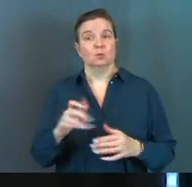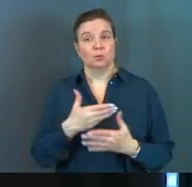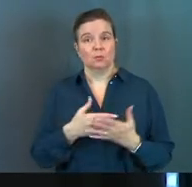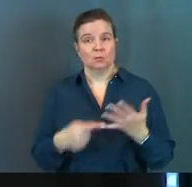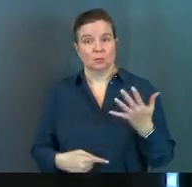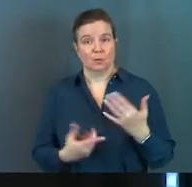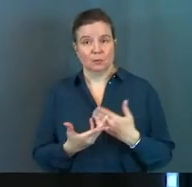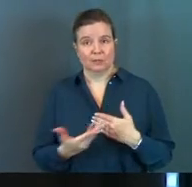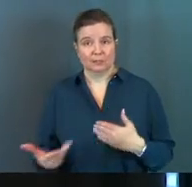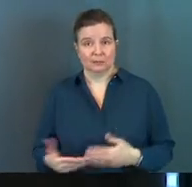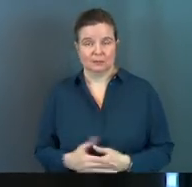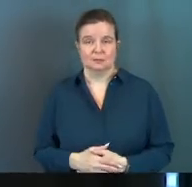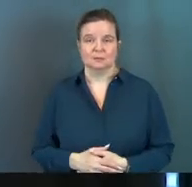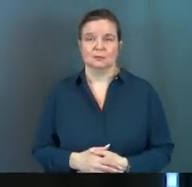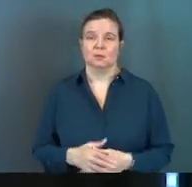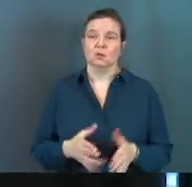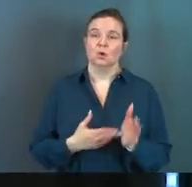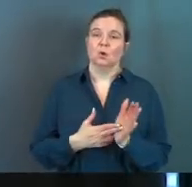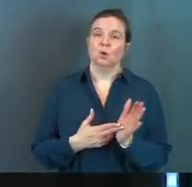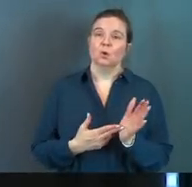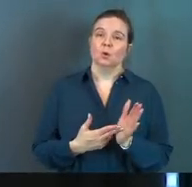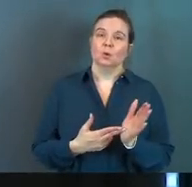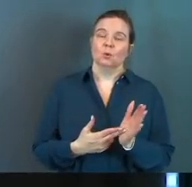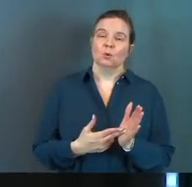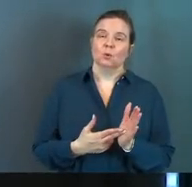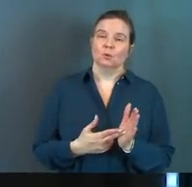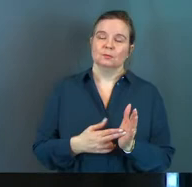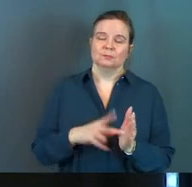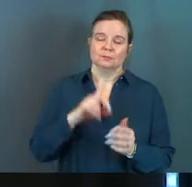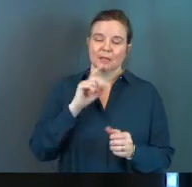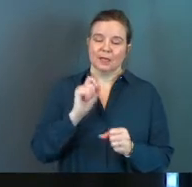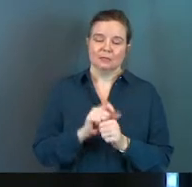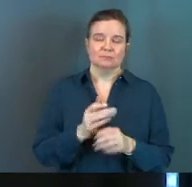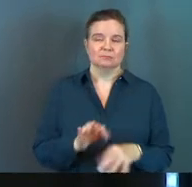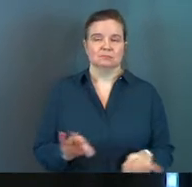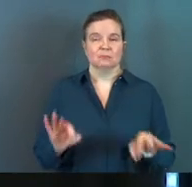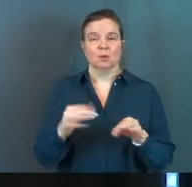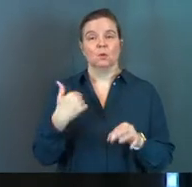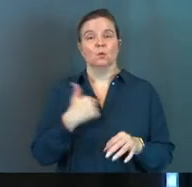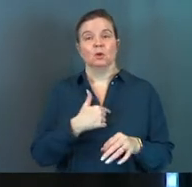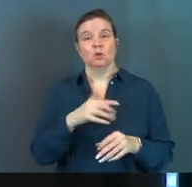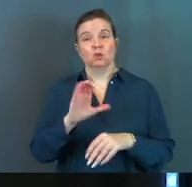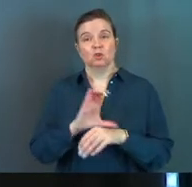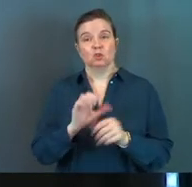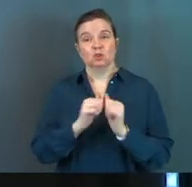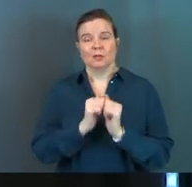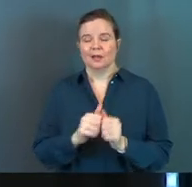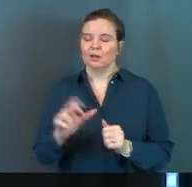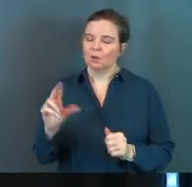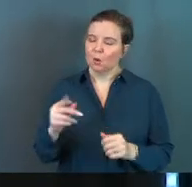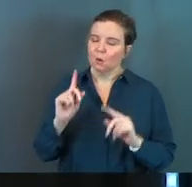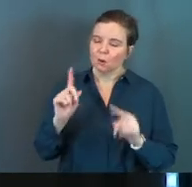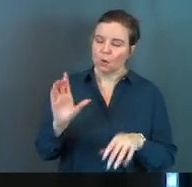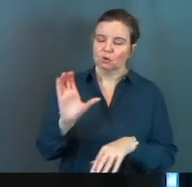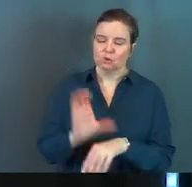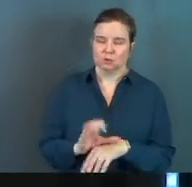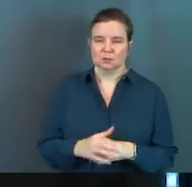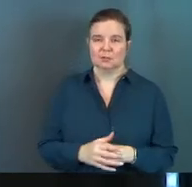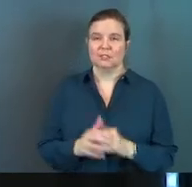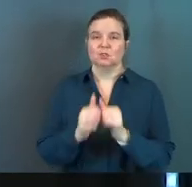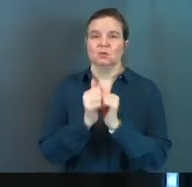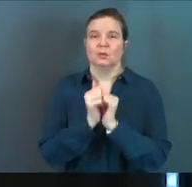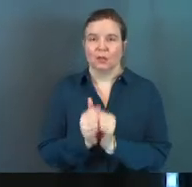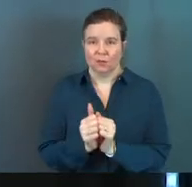to do those things. Truth is absolutely pivotal. We're going to church together. No, we're going to church